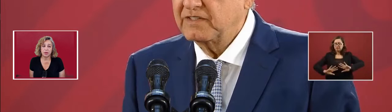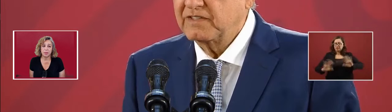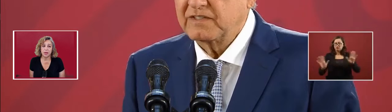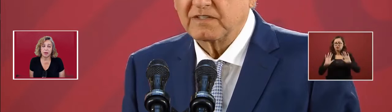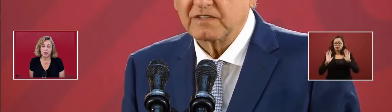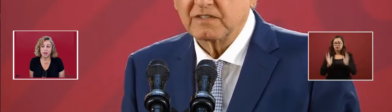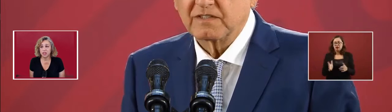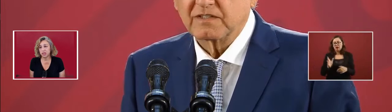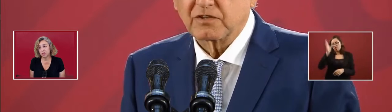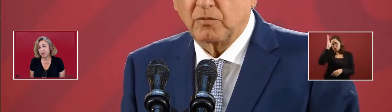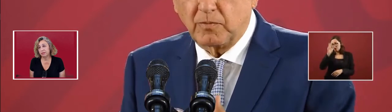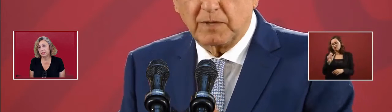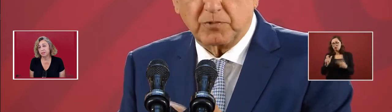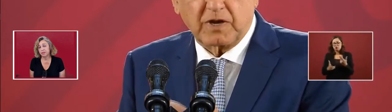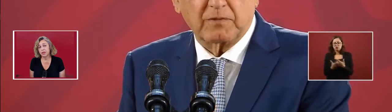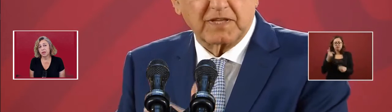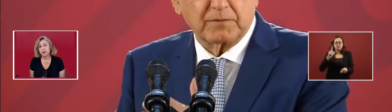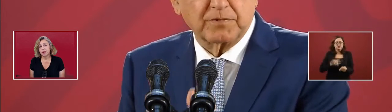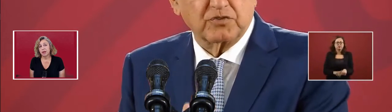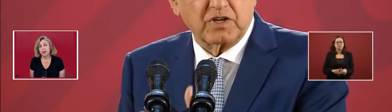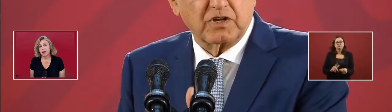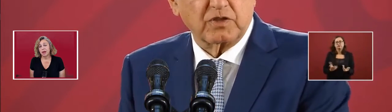to an agreement on a national level.